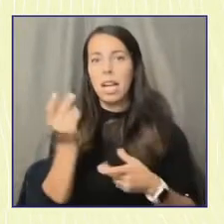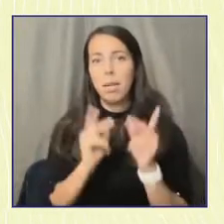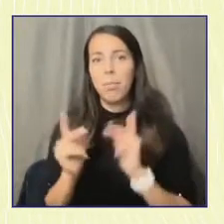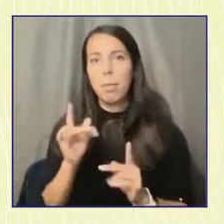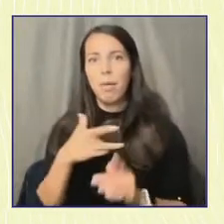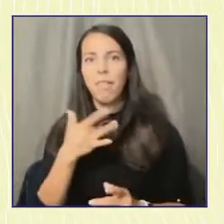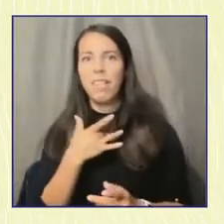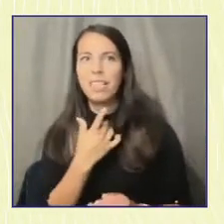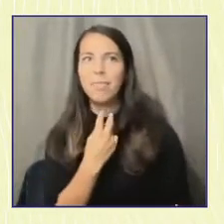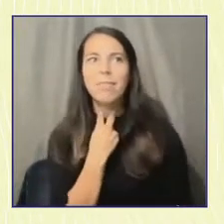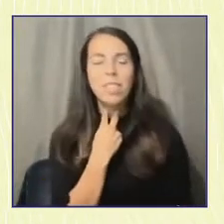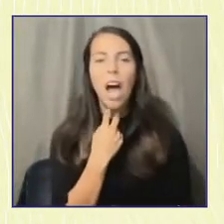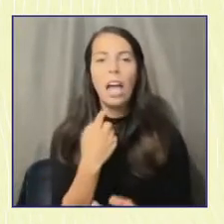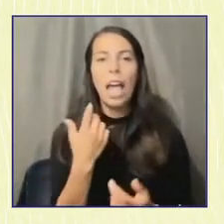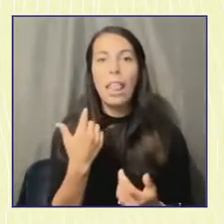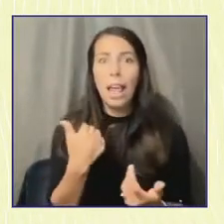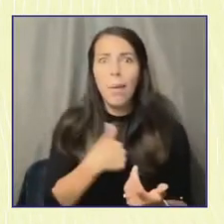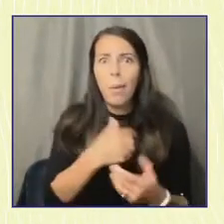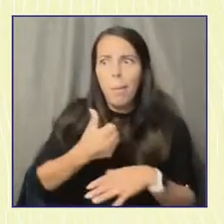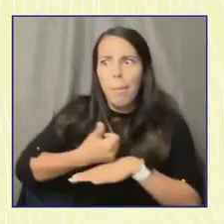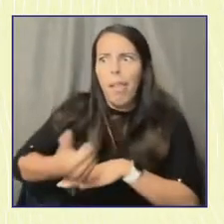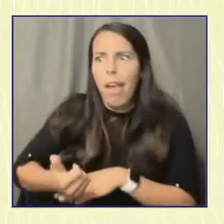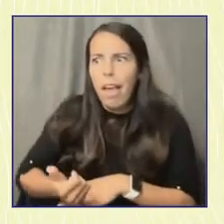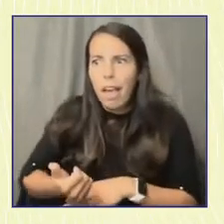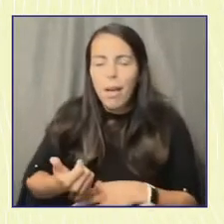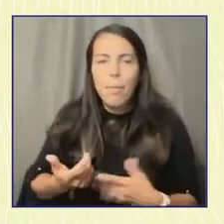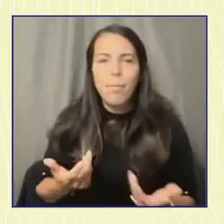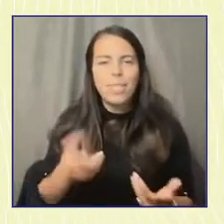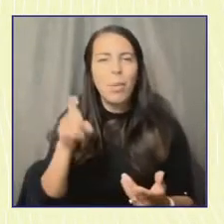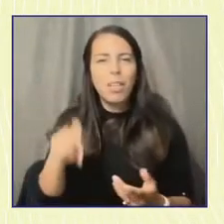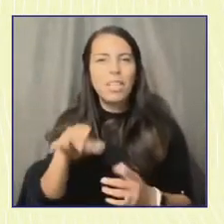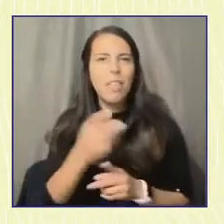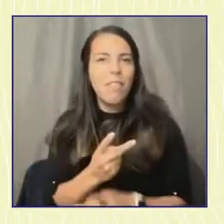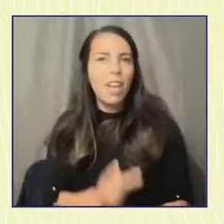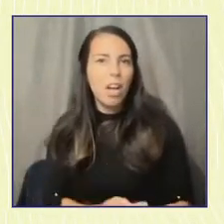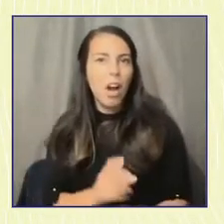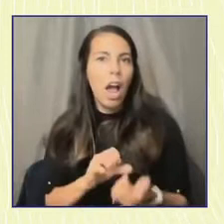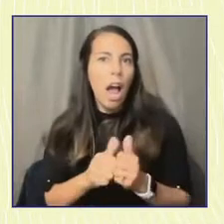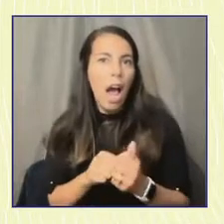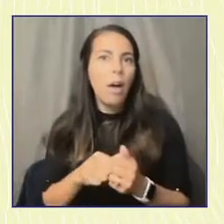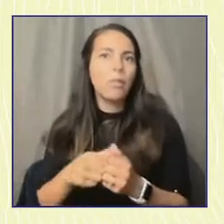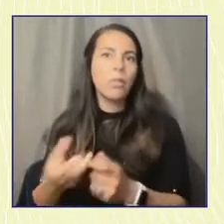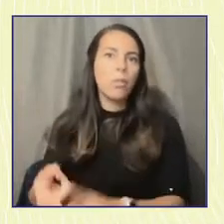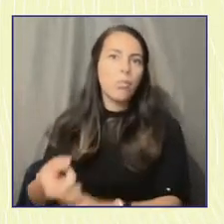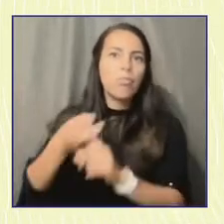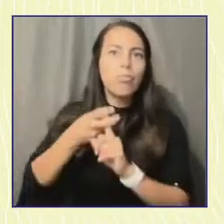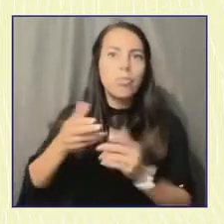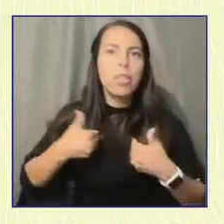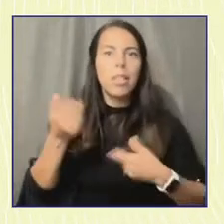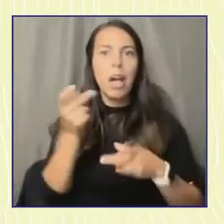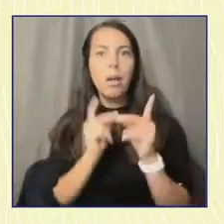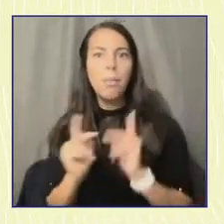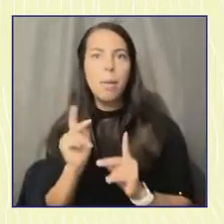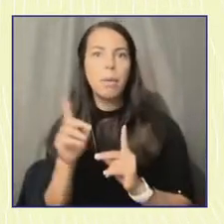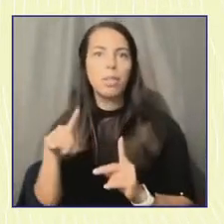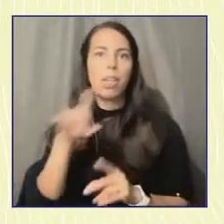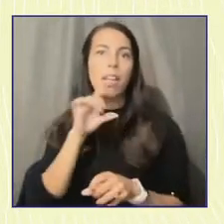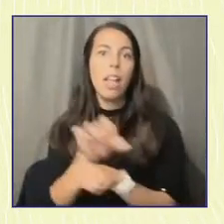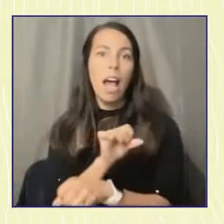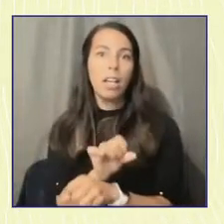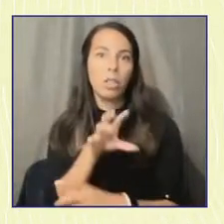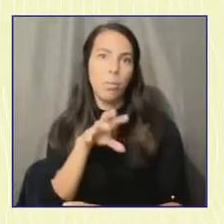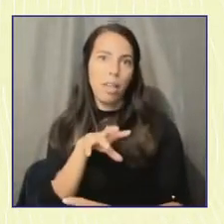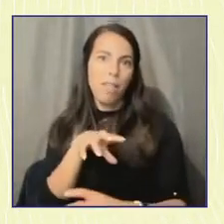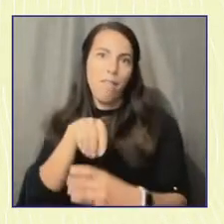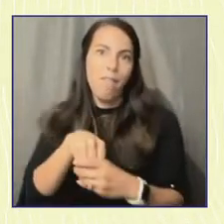blame them for it. And so I think we just have to find more unique ways for young people to get involved where they can more authentically, you know, add to